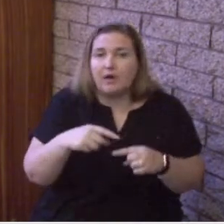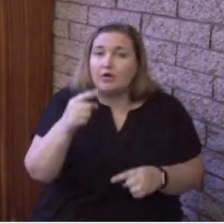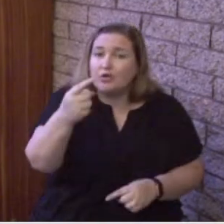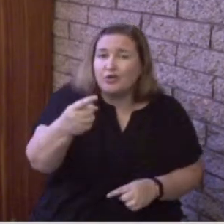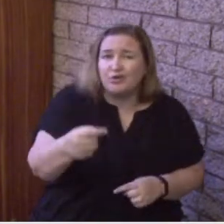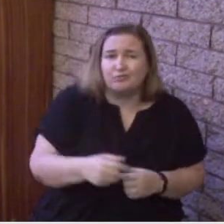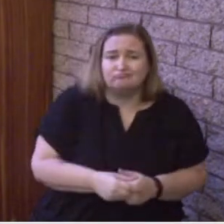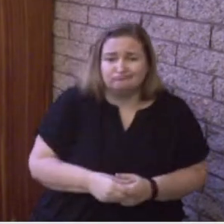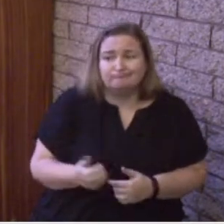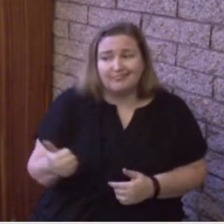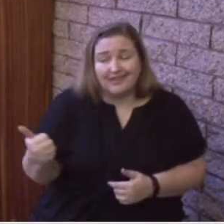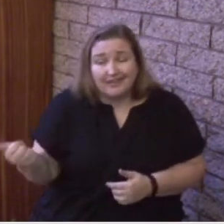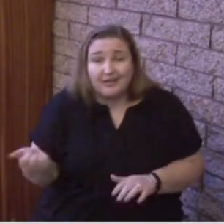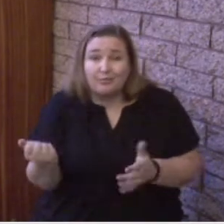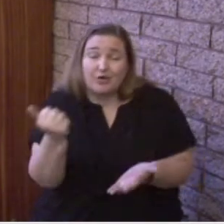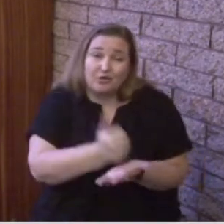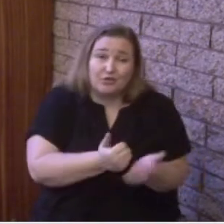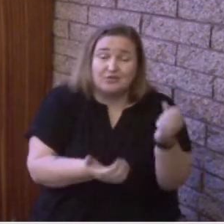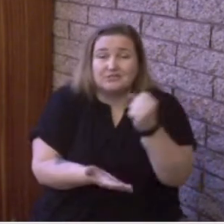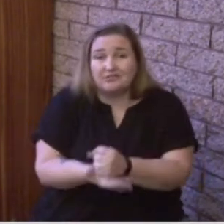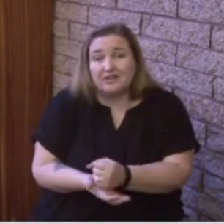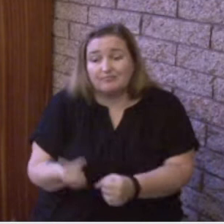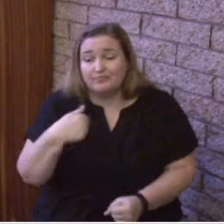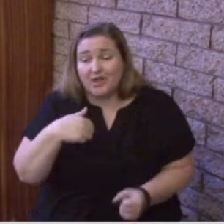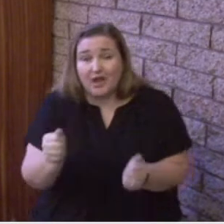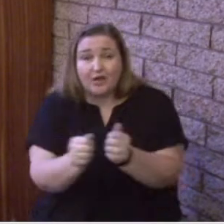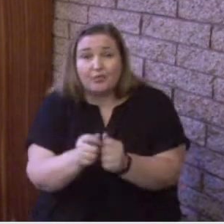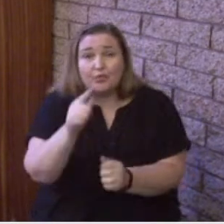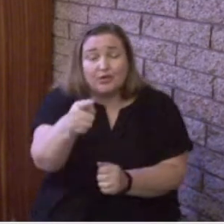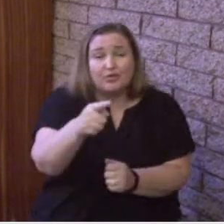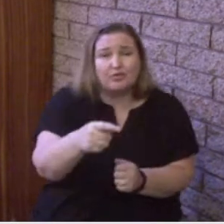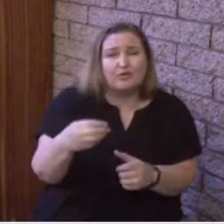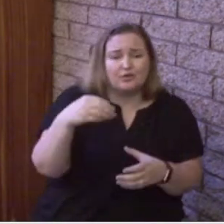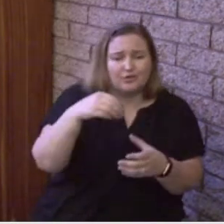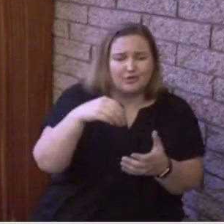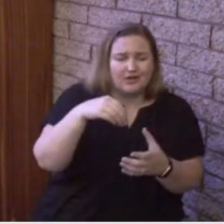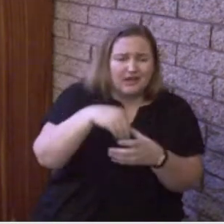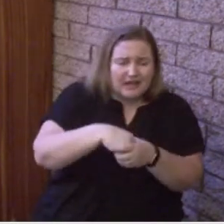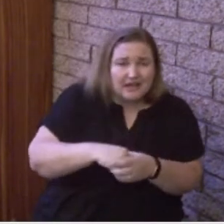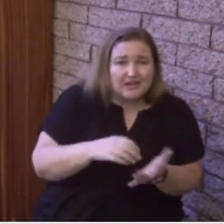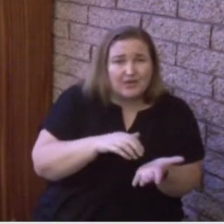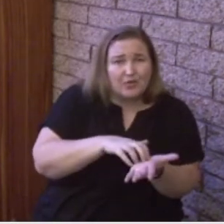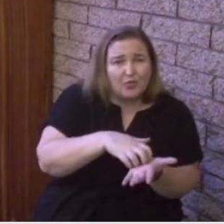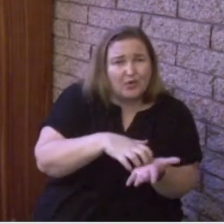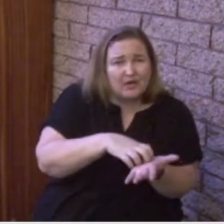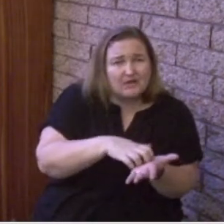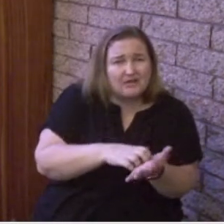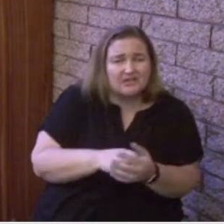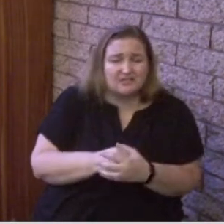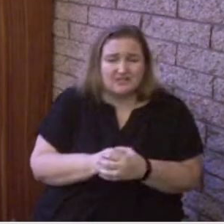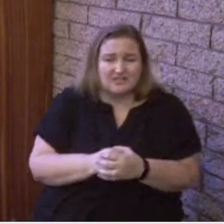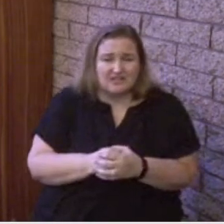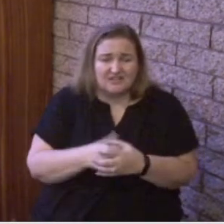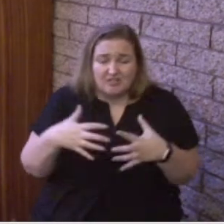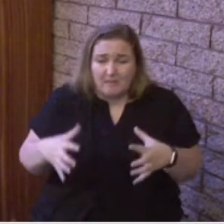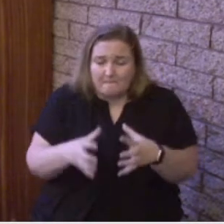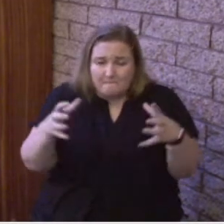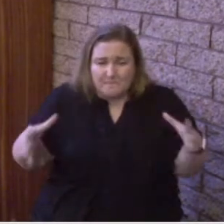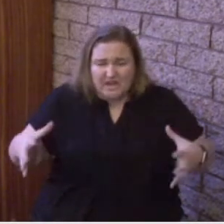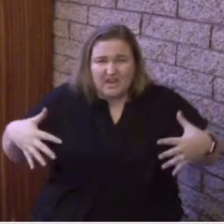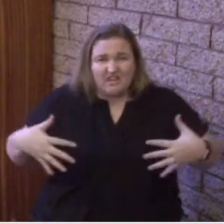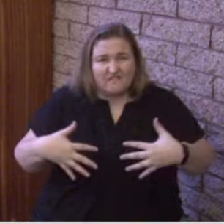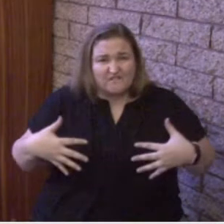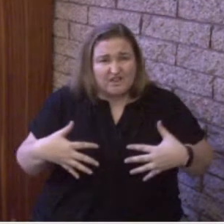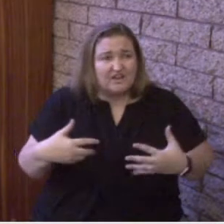And I was with you in weakness and in fear and much trembling and my speech and my message were not in plausible